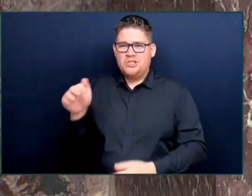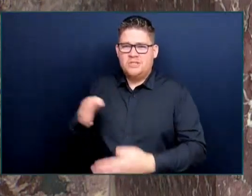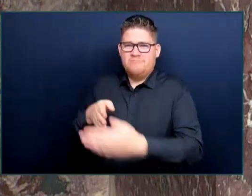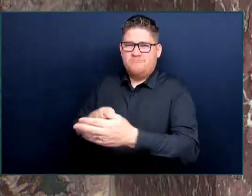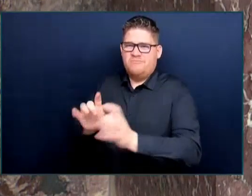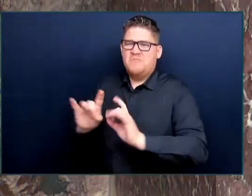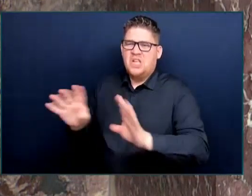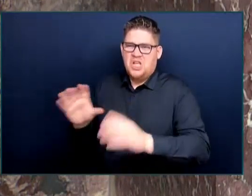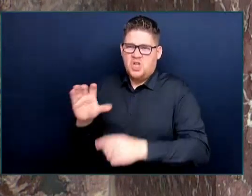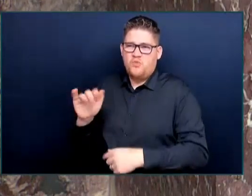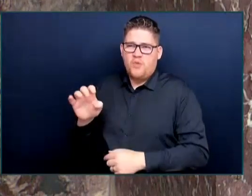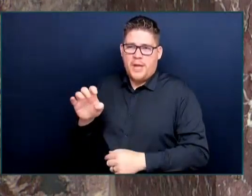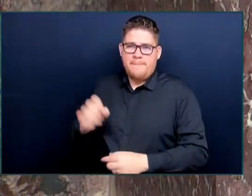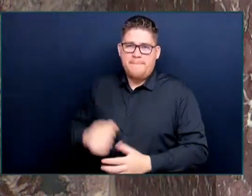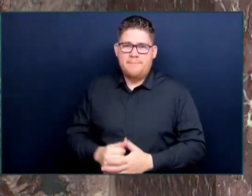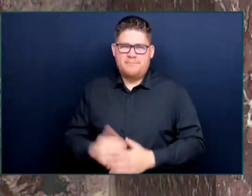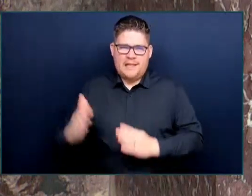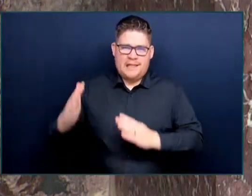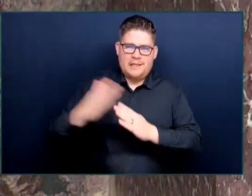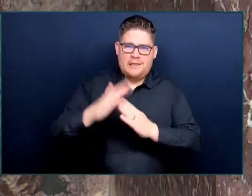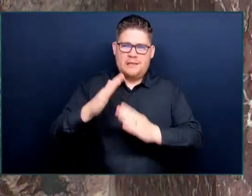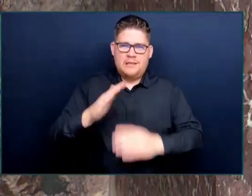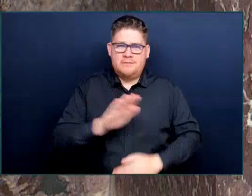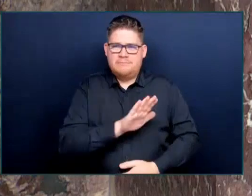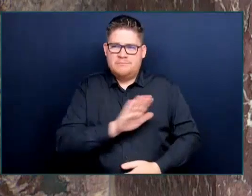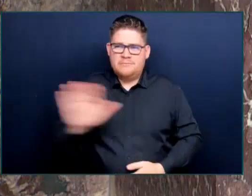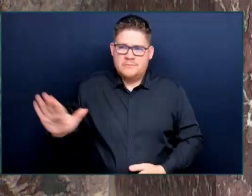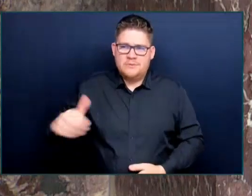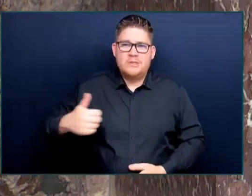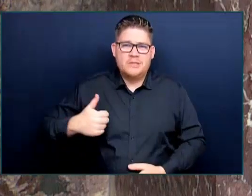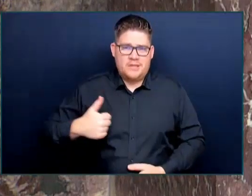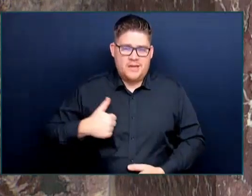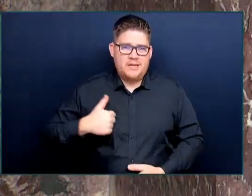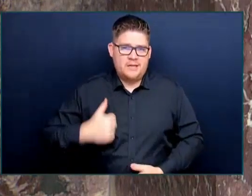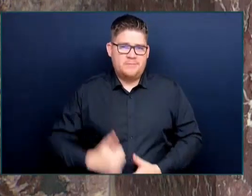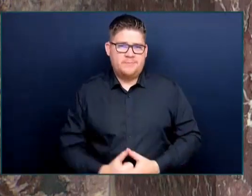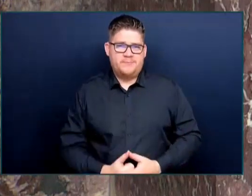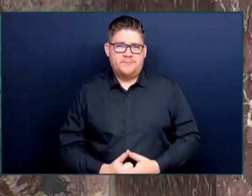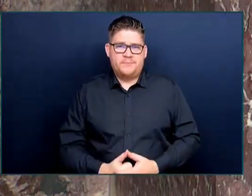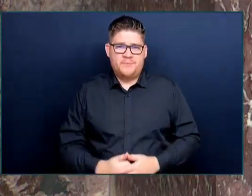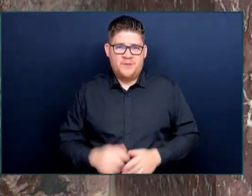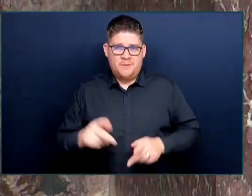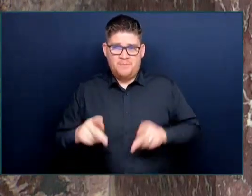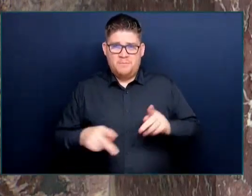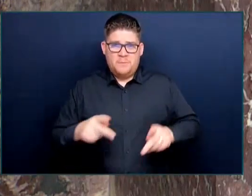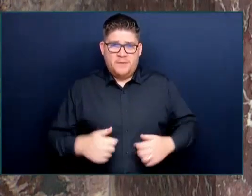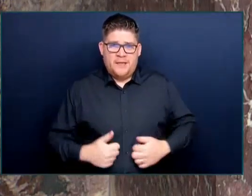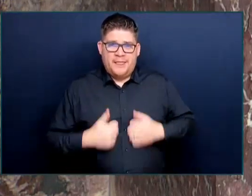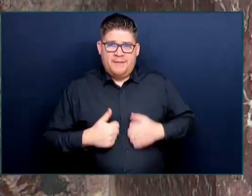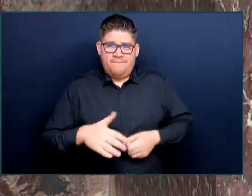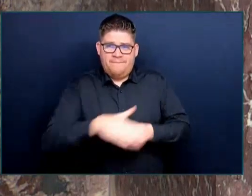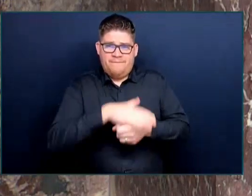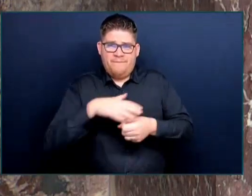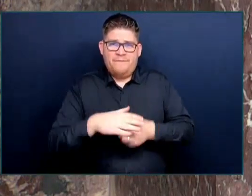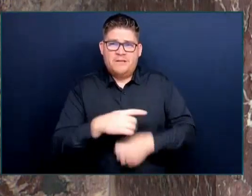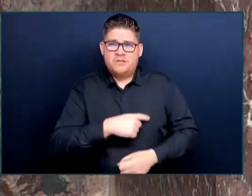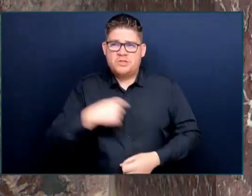their home live in constant fear, and it's time for the Premier to start taking some responsibility.